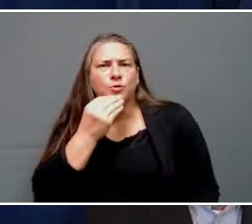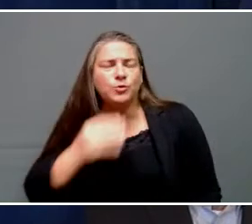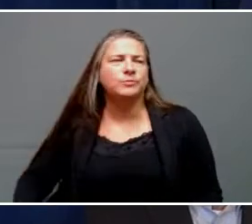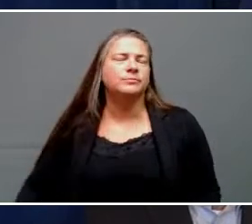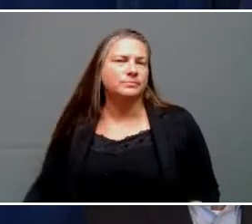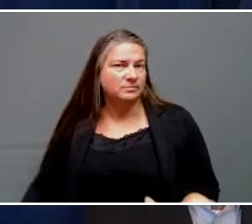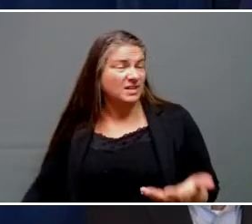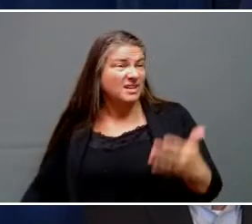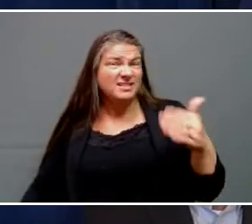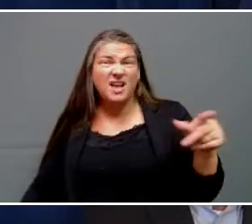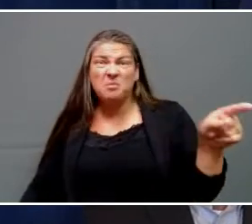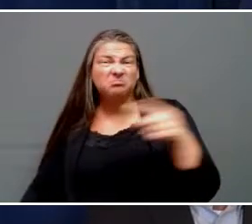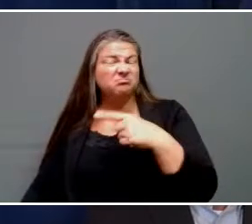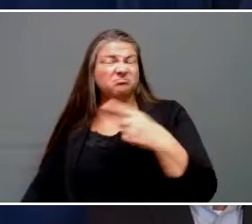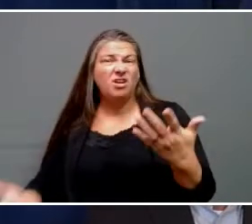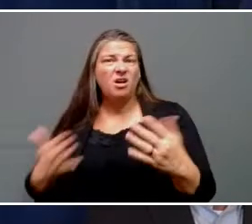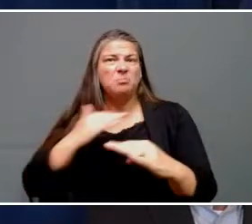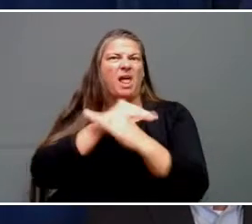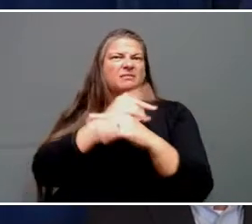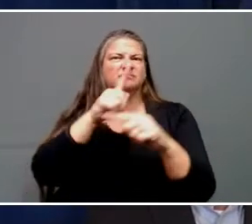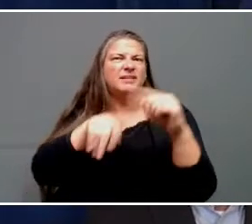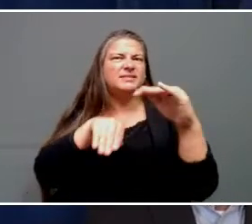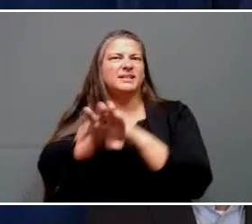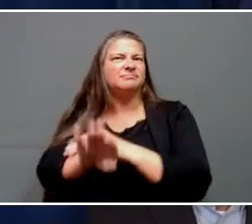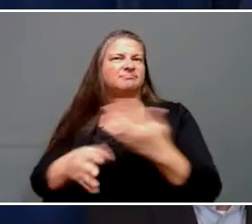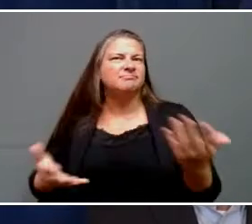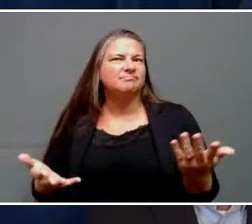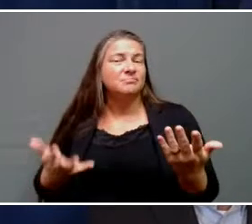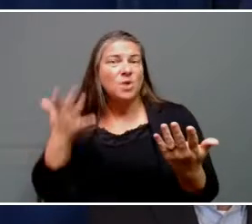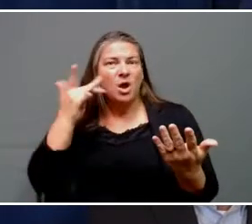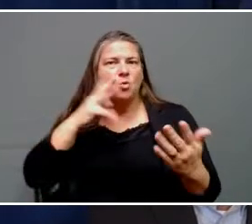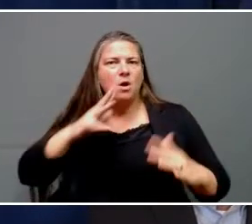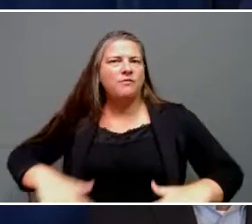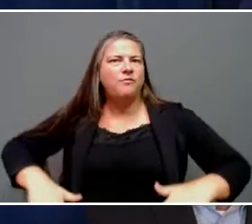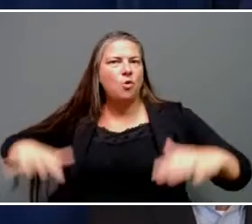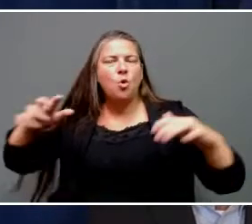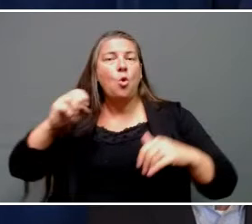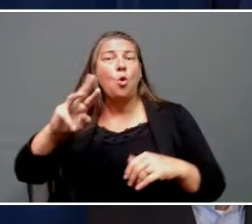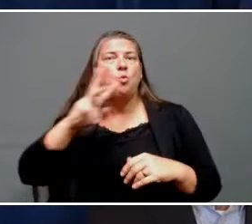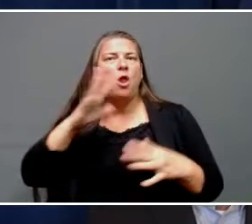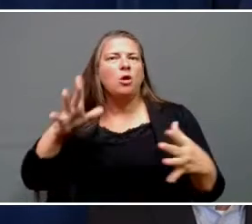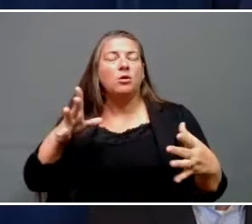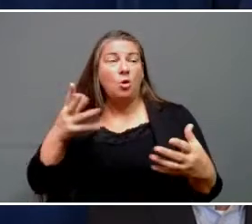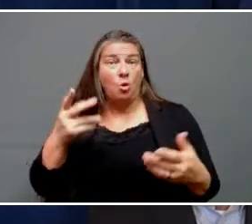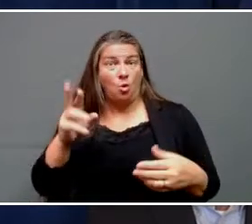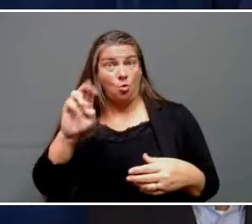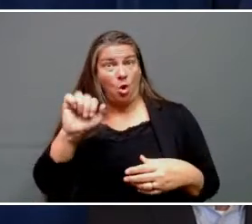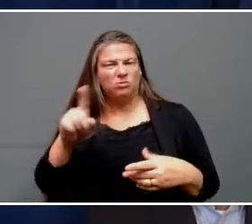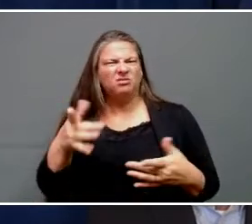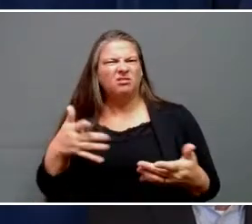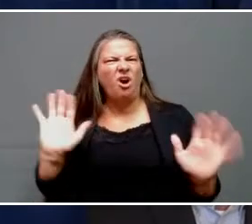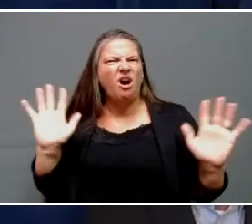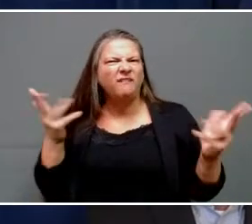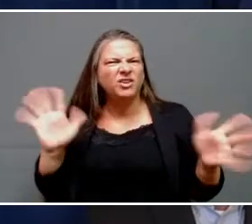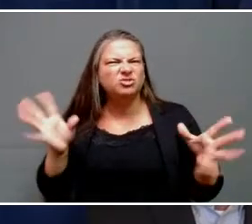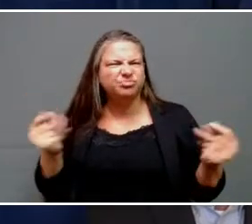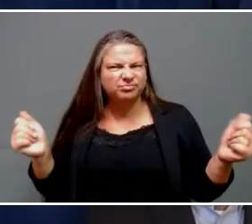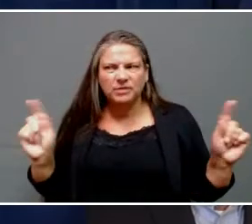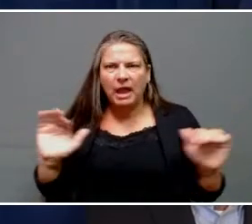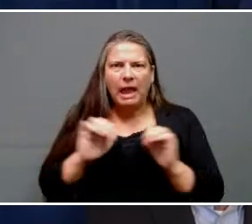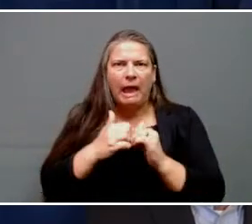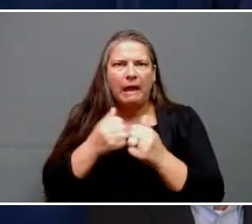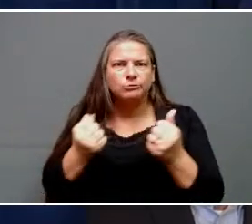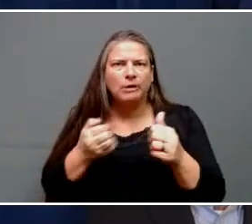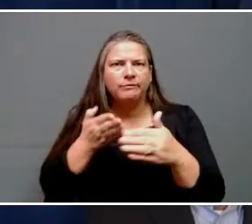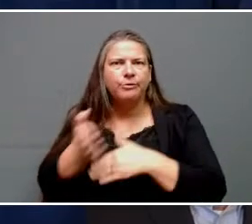off by the fact of the high water or the road was totally gone or the bridge was totally gone. We are looking at short